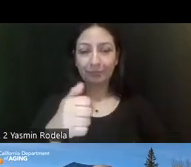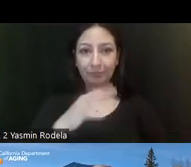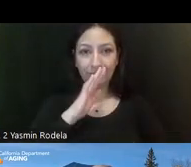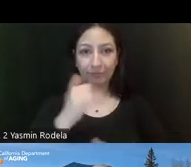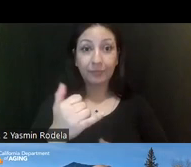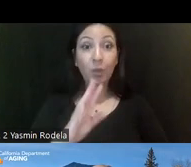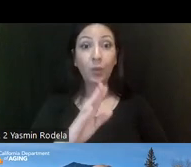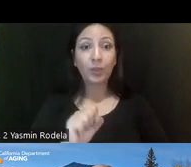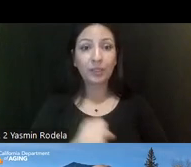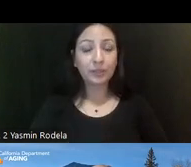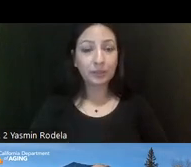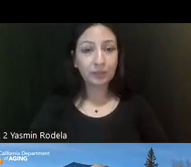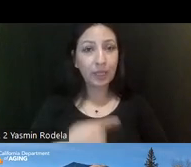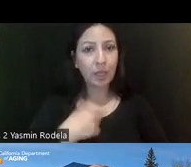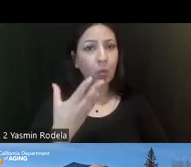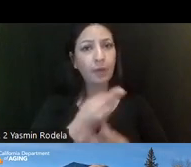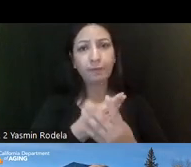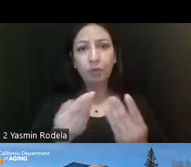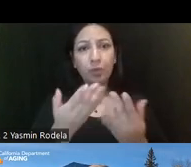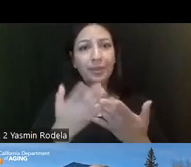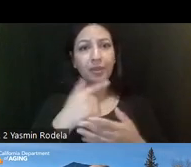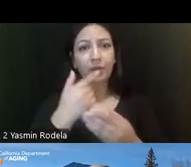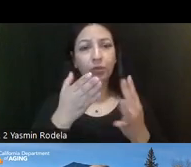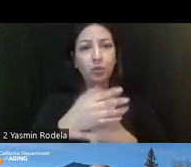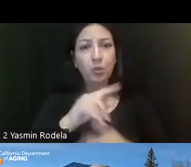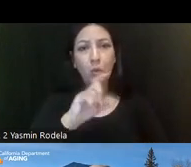Yeah, I did send a couple things to the question and answer.